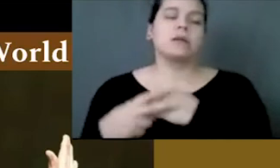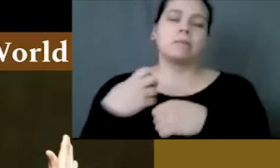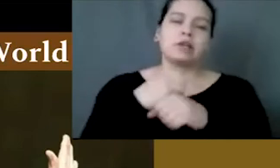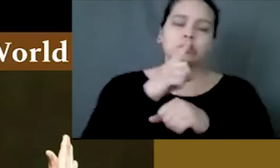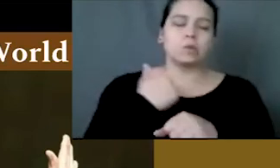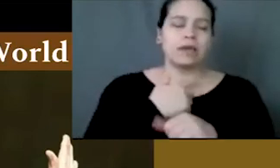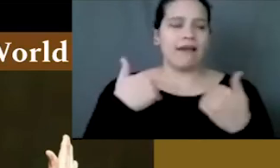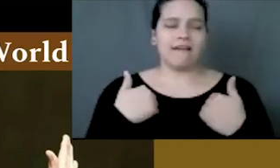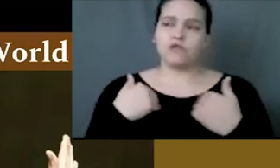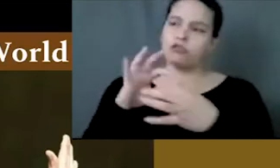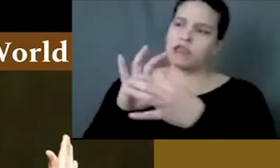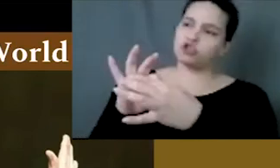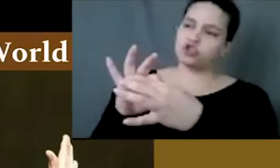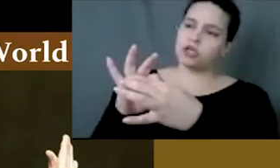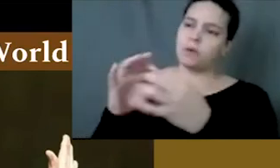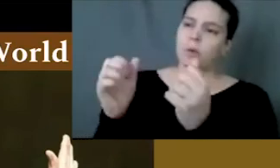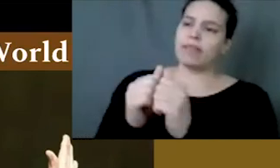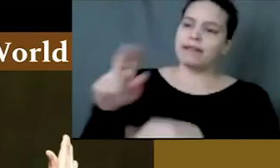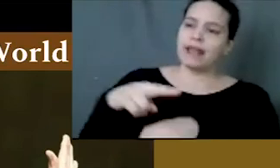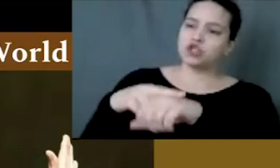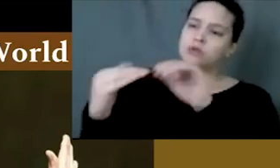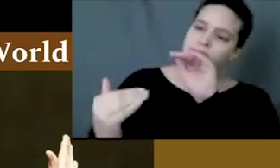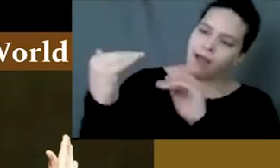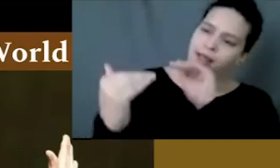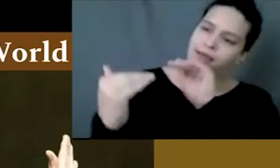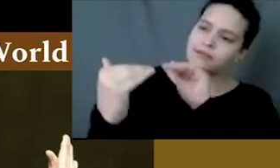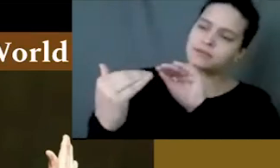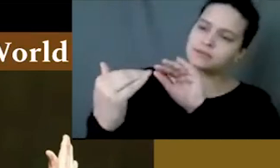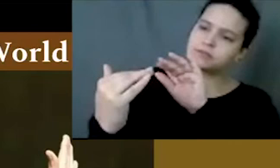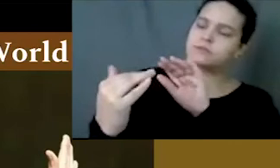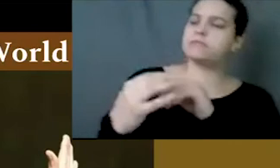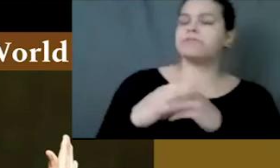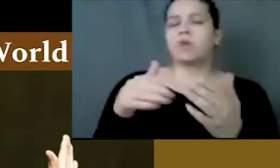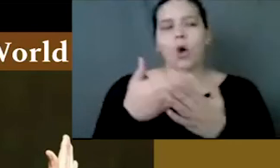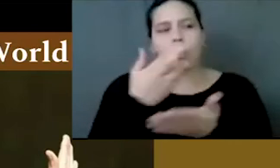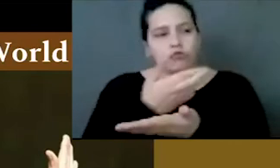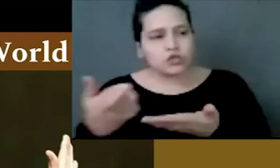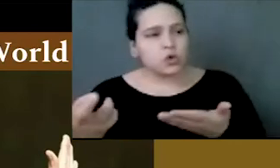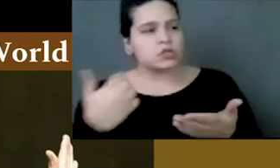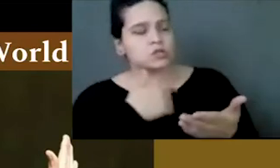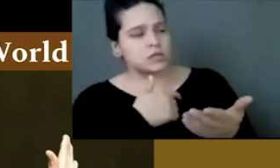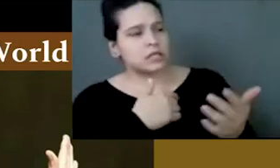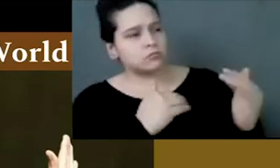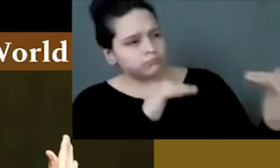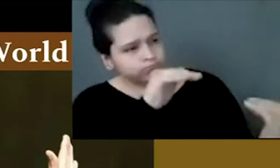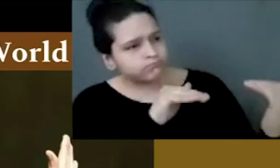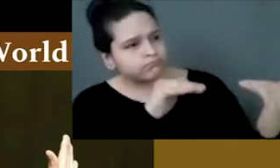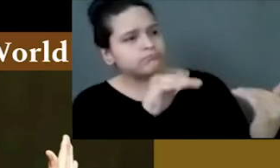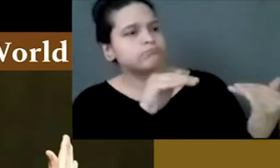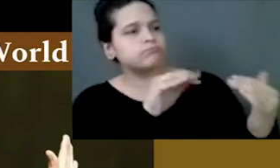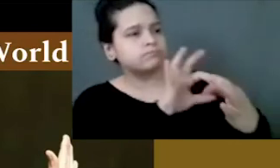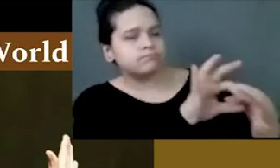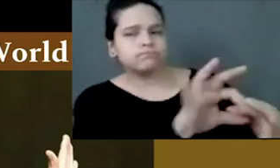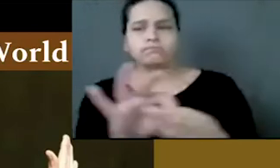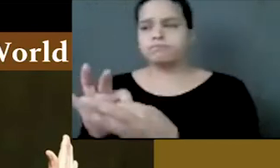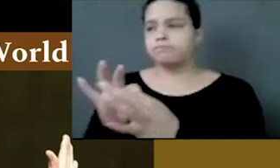And making sure that we have a balanced relationship with all of the resources